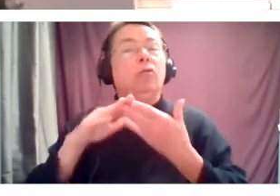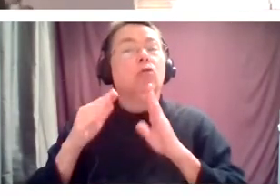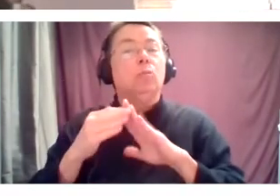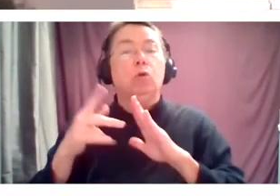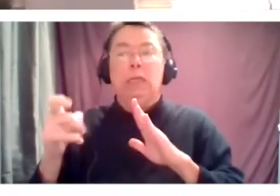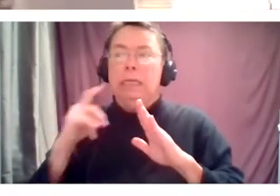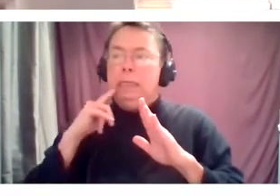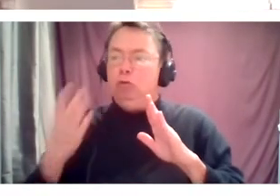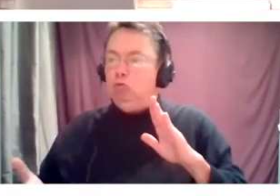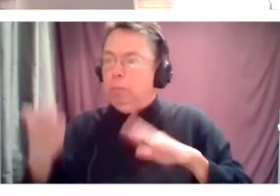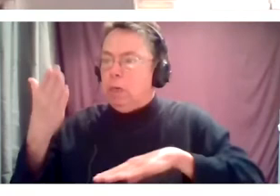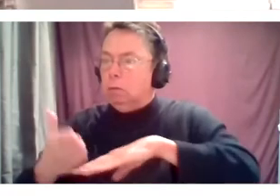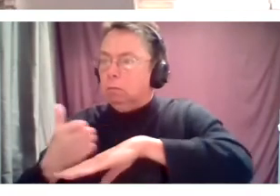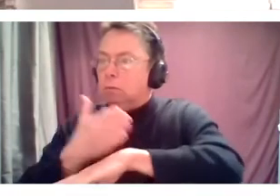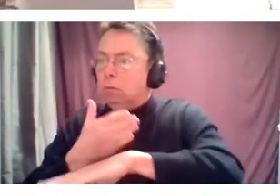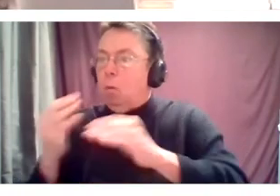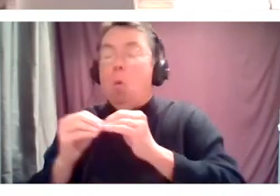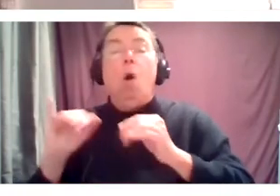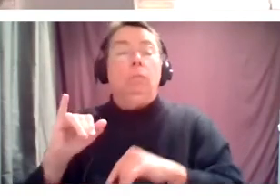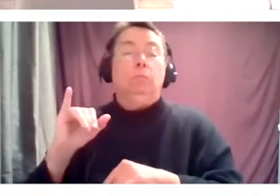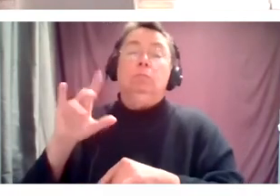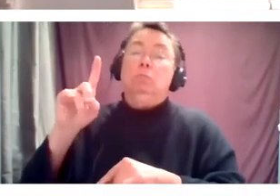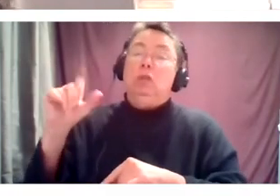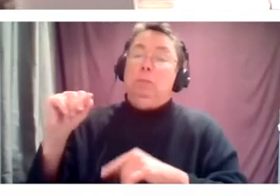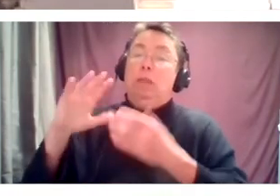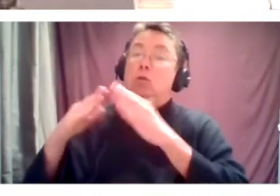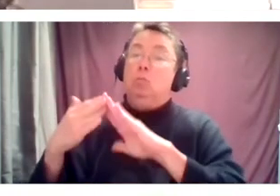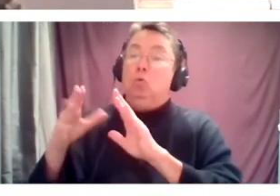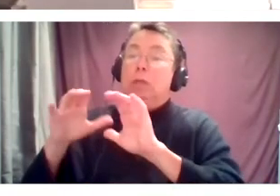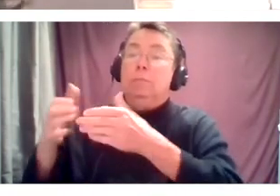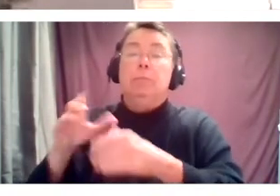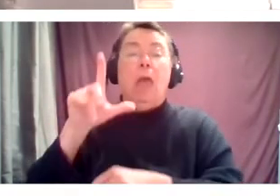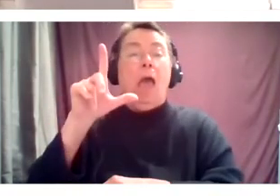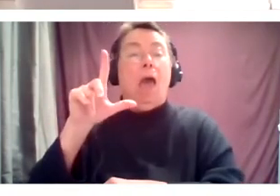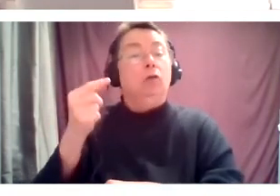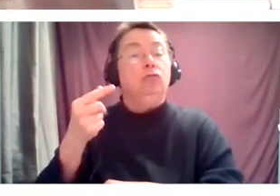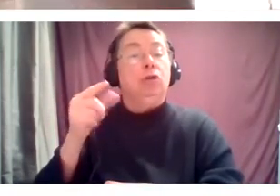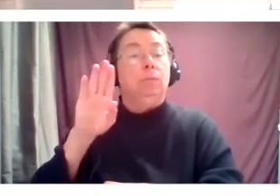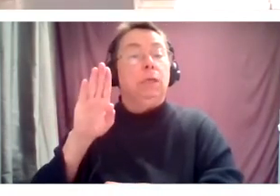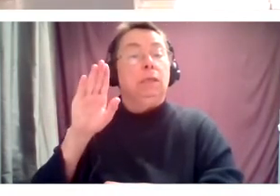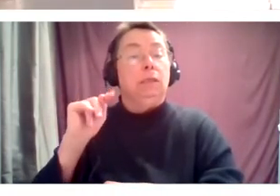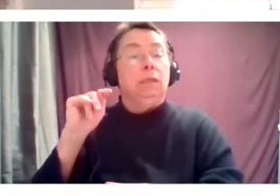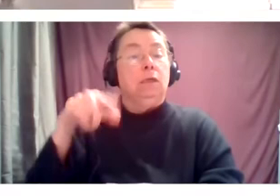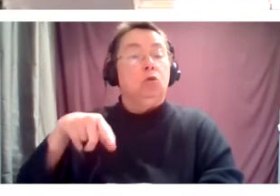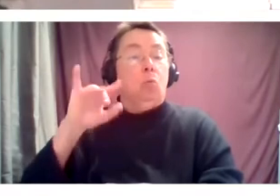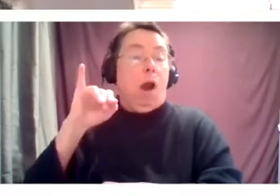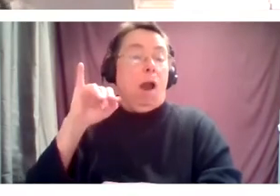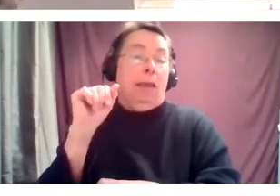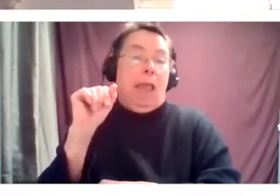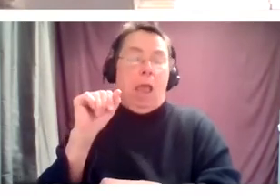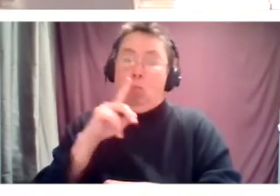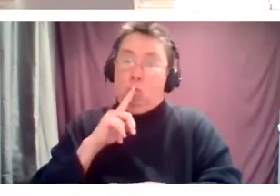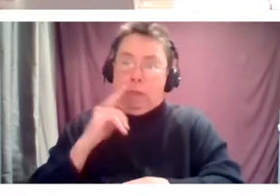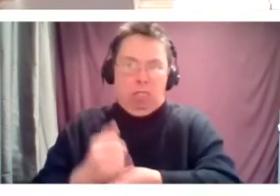And I think that disability community, um, the LGBTQIA community, right, which is just blossoming. We can't